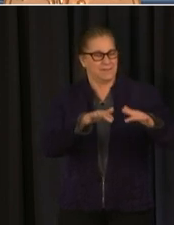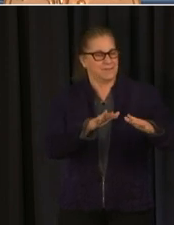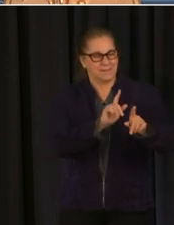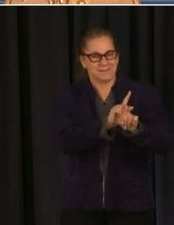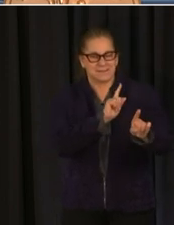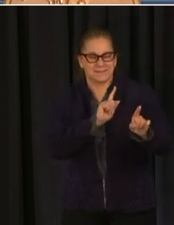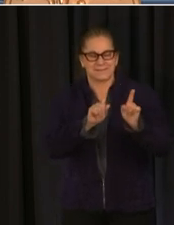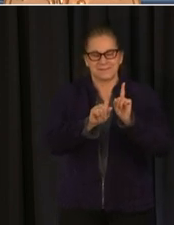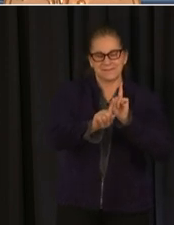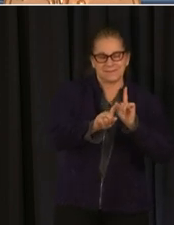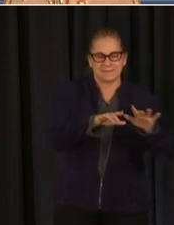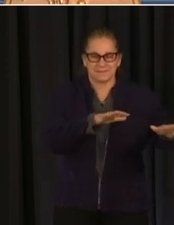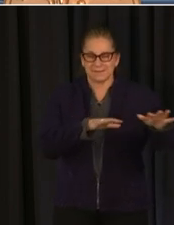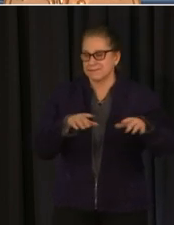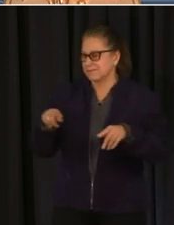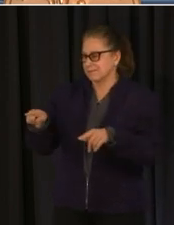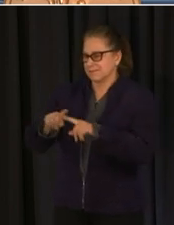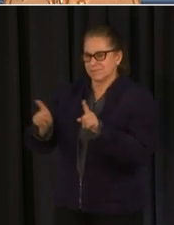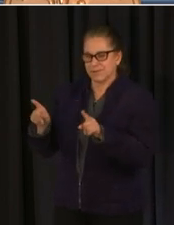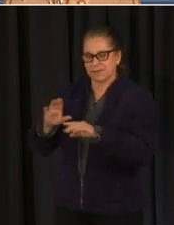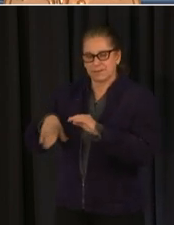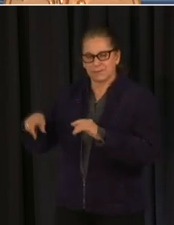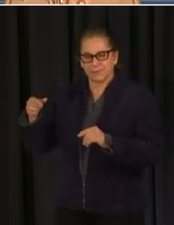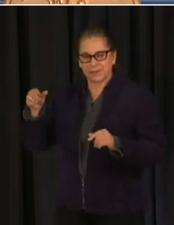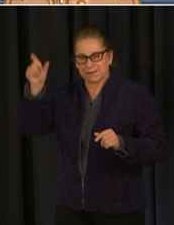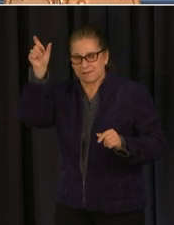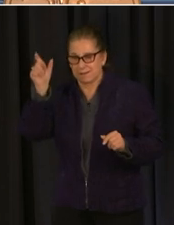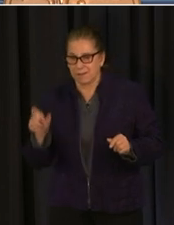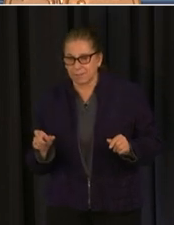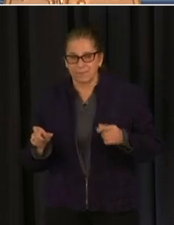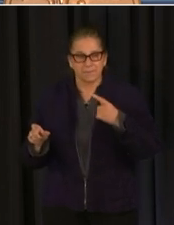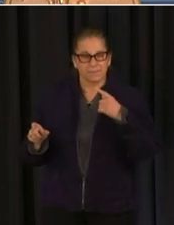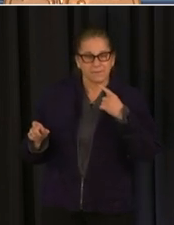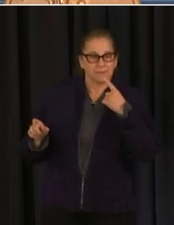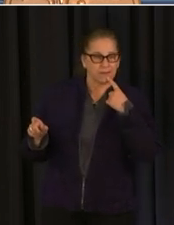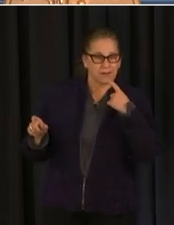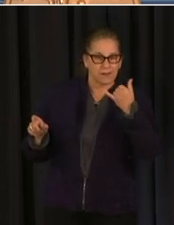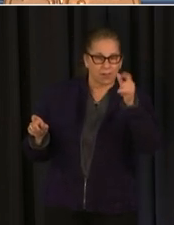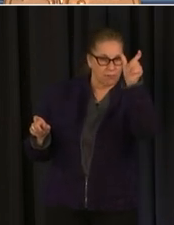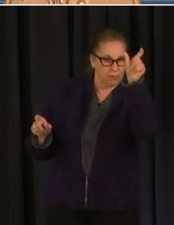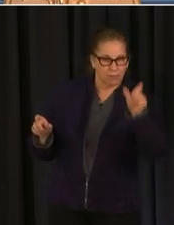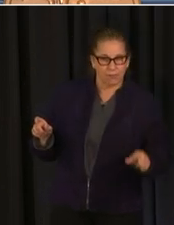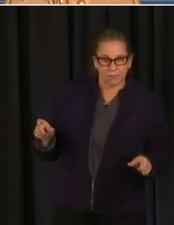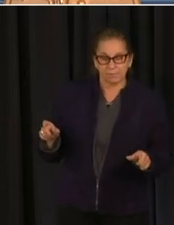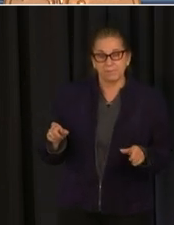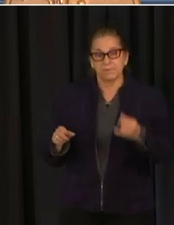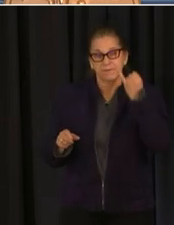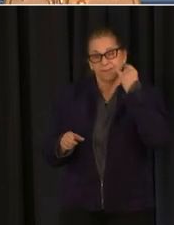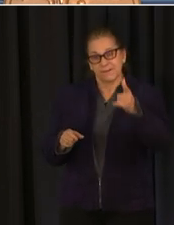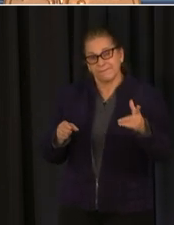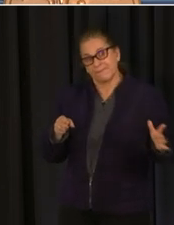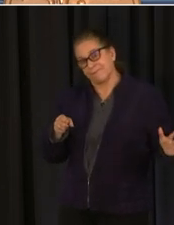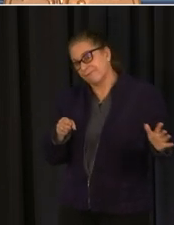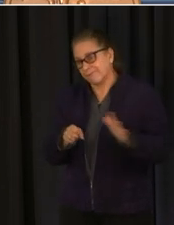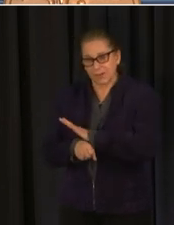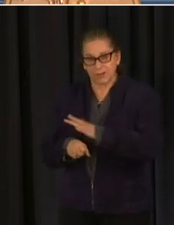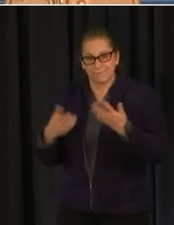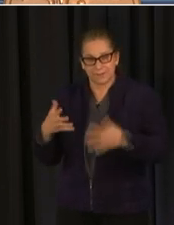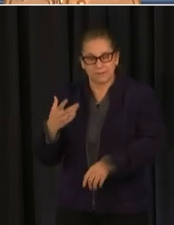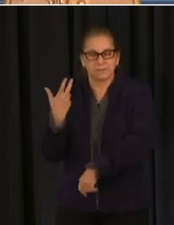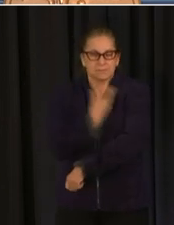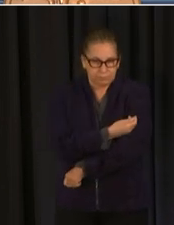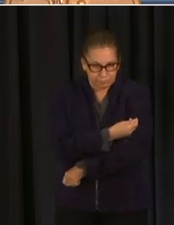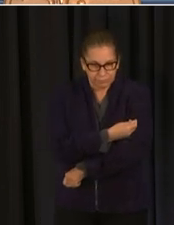the the message here uh is you can get back to more normal life when you're fully vaccinated uh